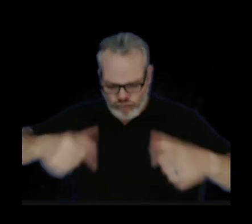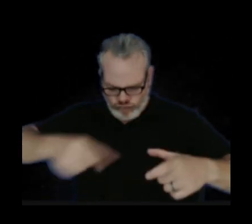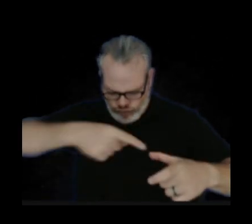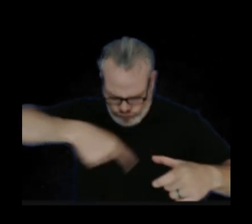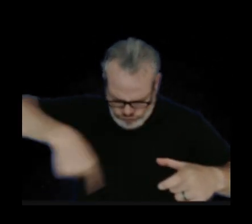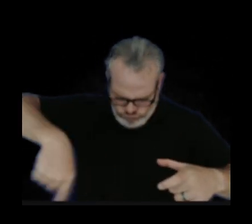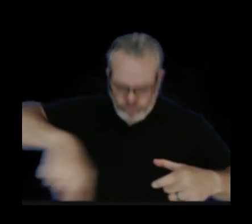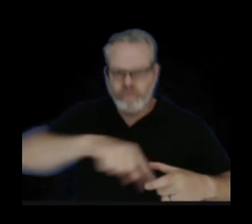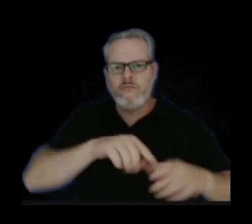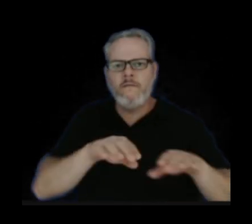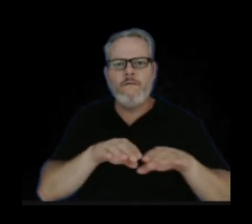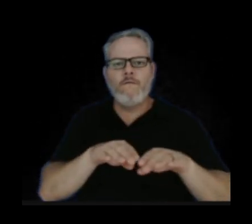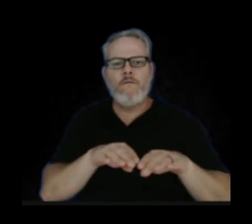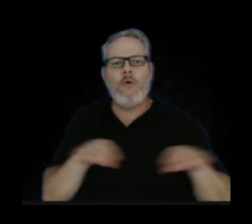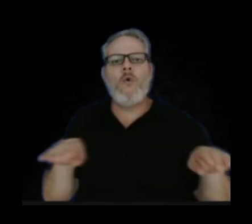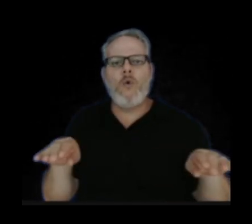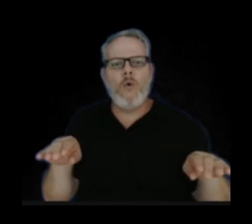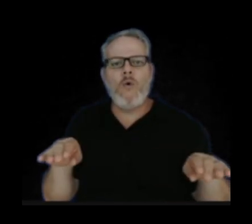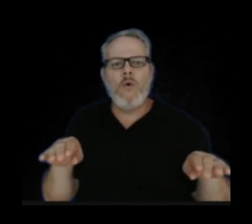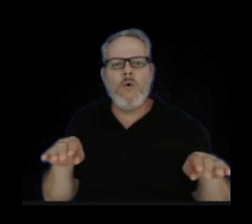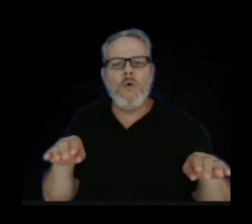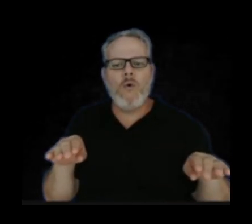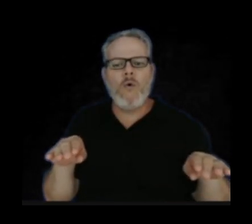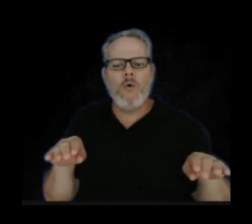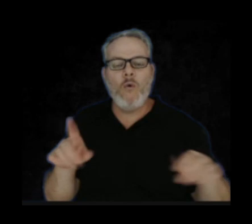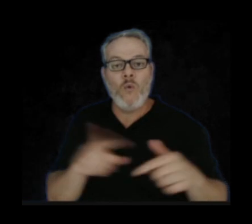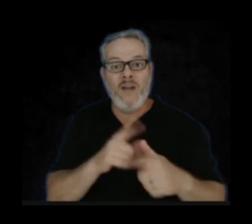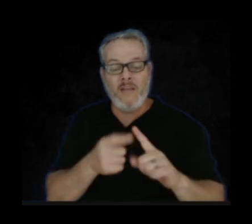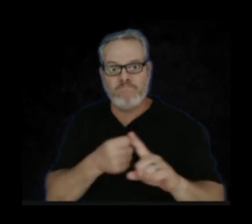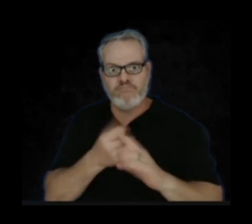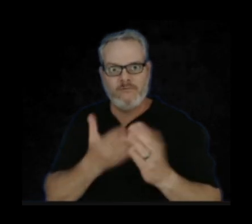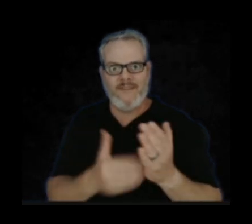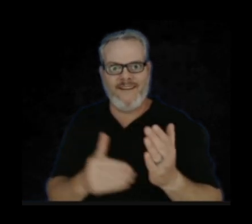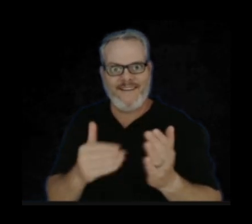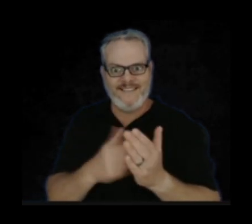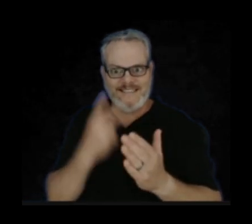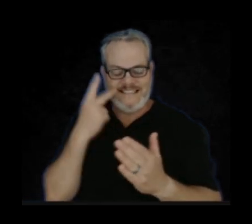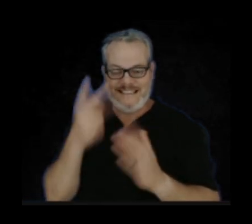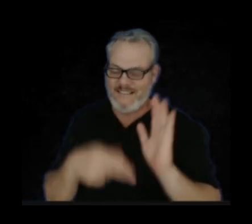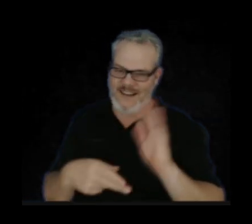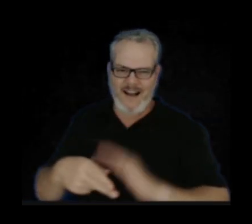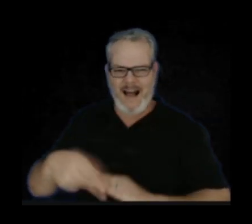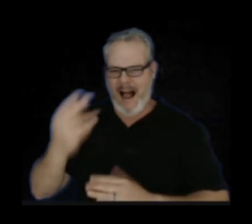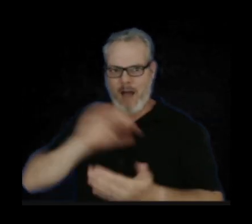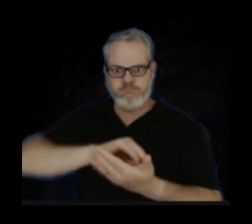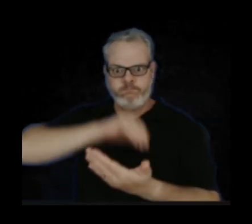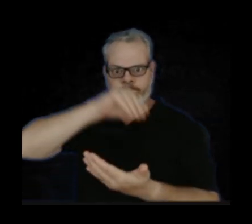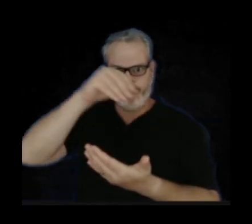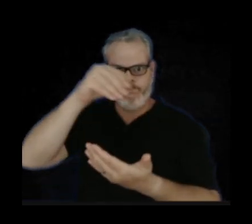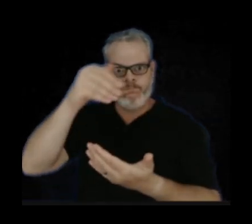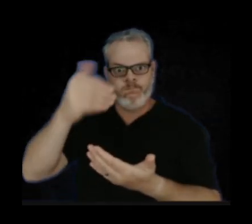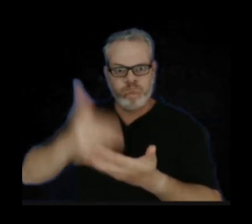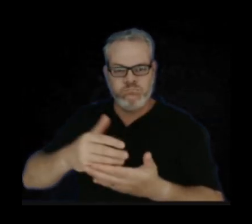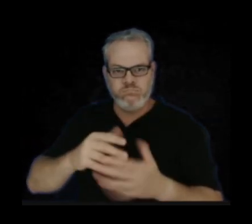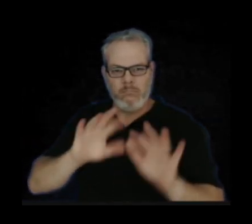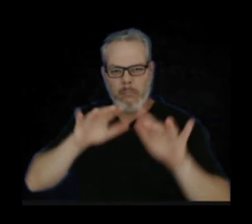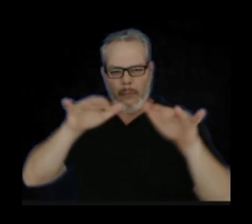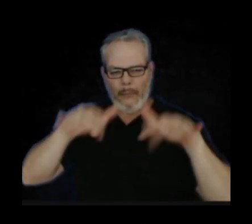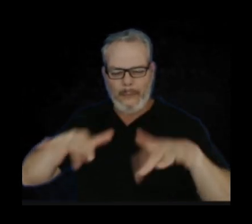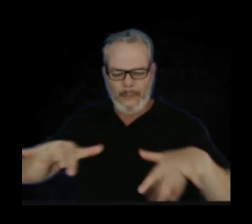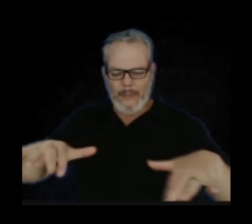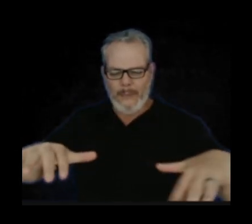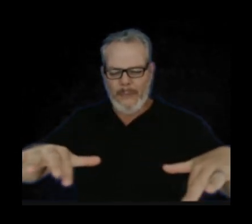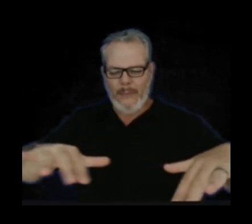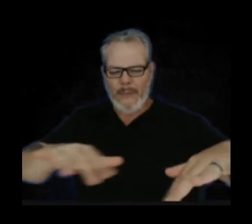of the original vents, with the highest volume floods into the crater and creates the